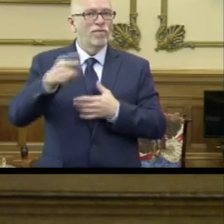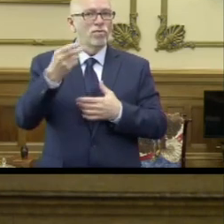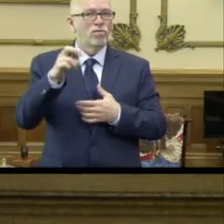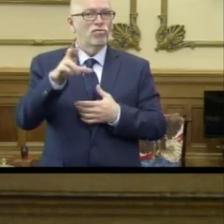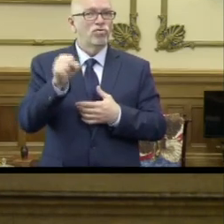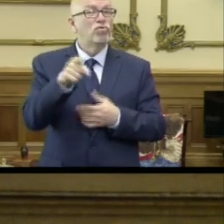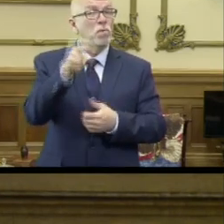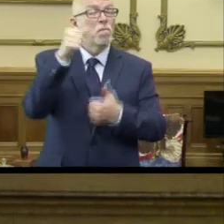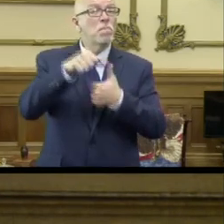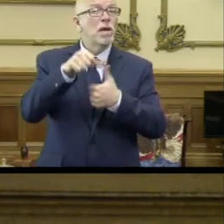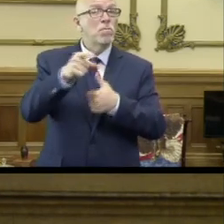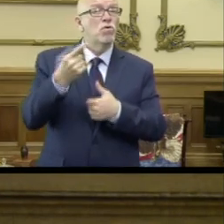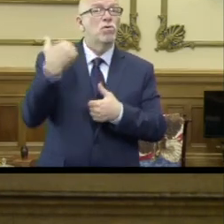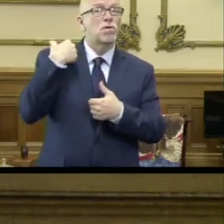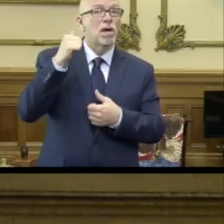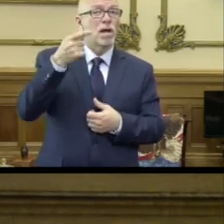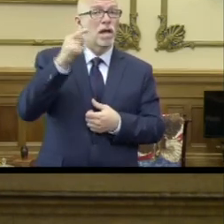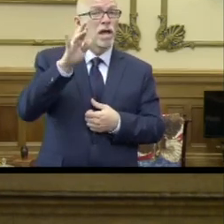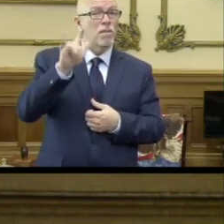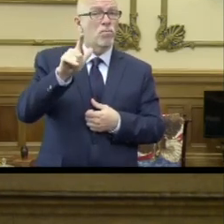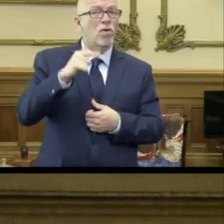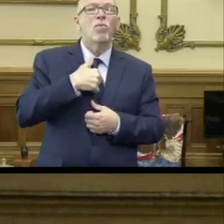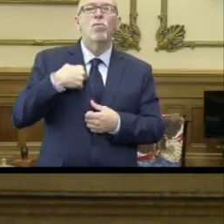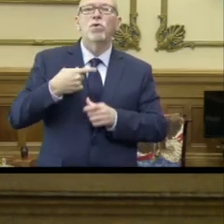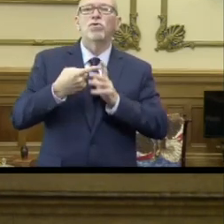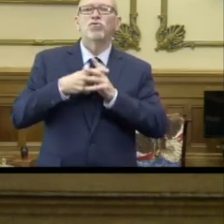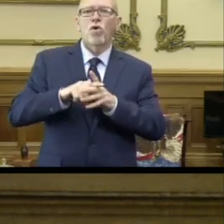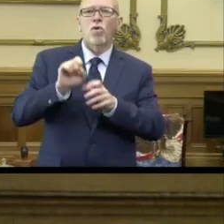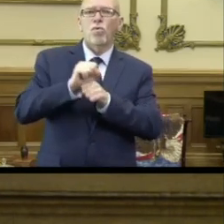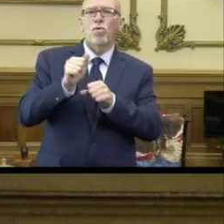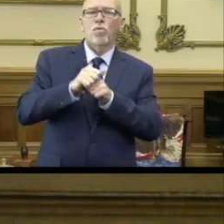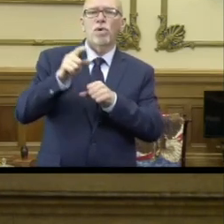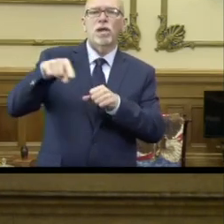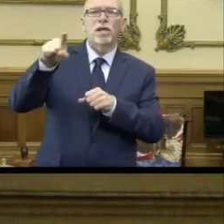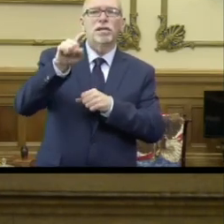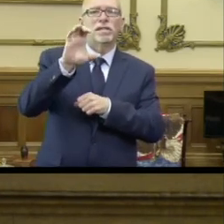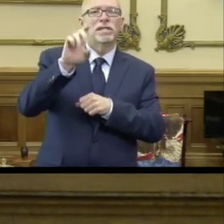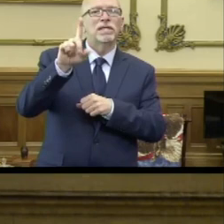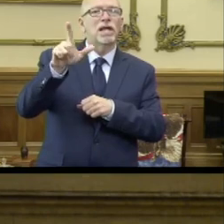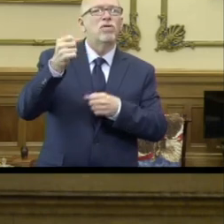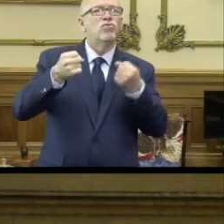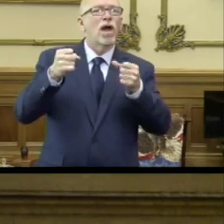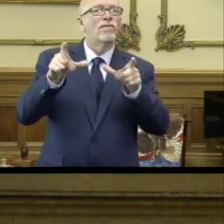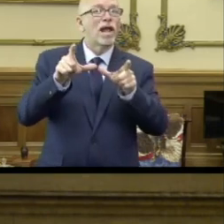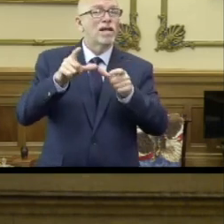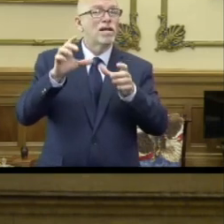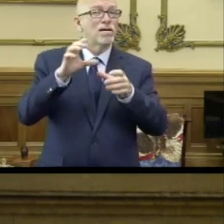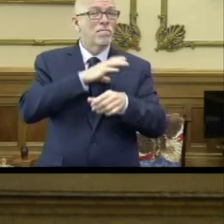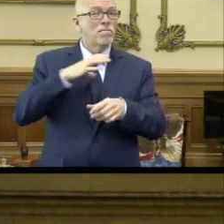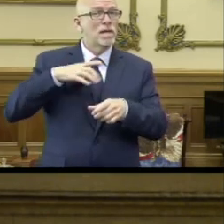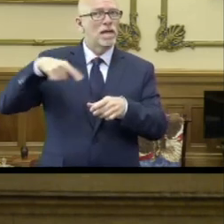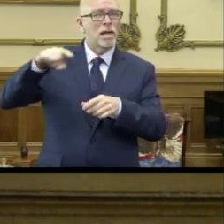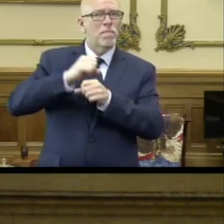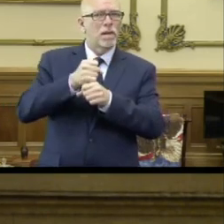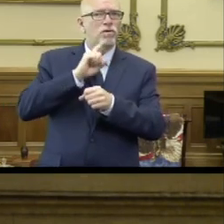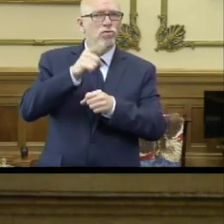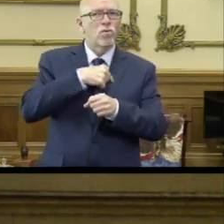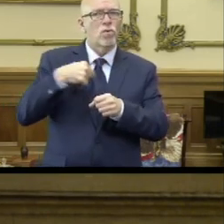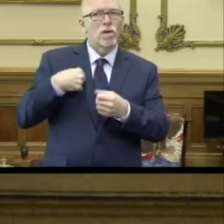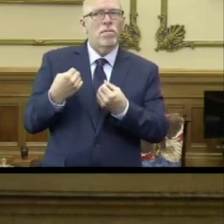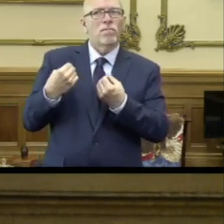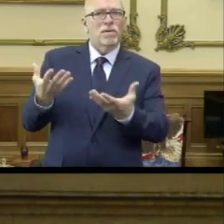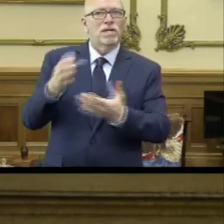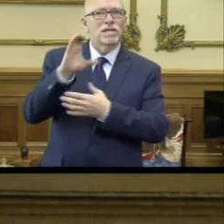You might recall that beginning in April, we started working with the commercial driver's license community to make sure that we were providing commercial